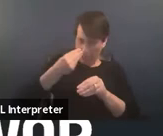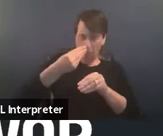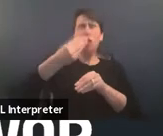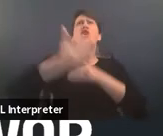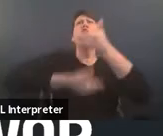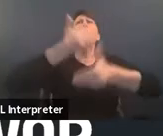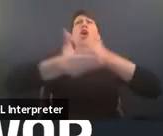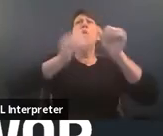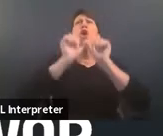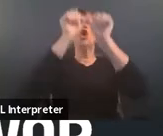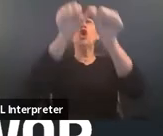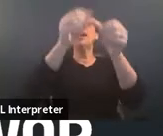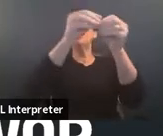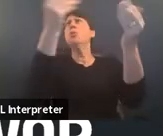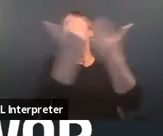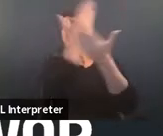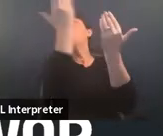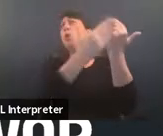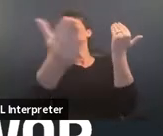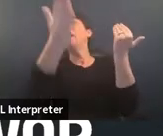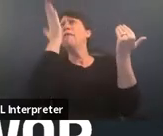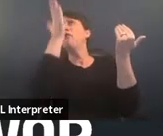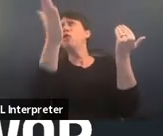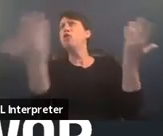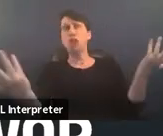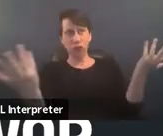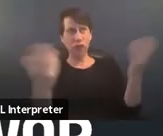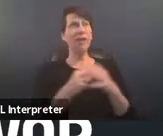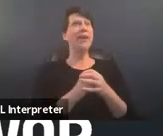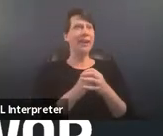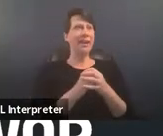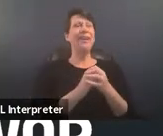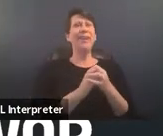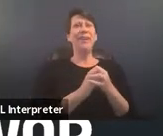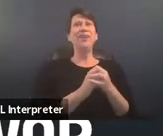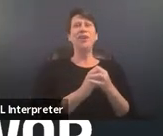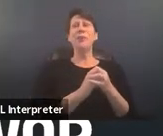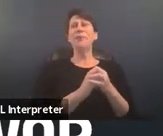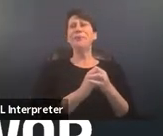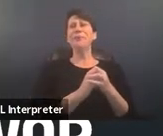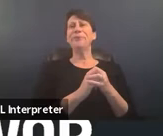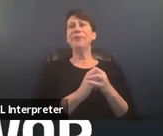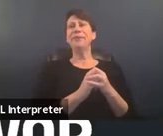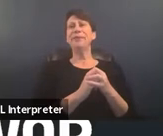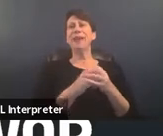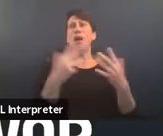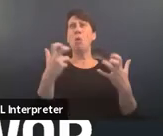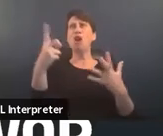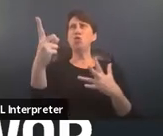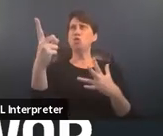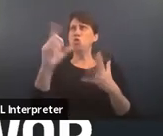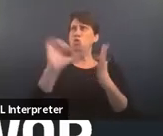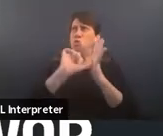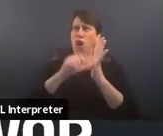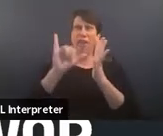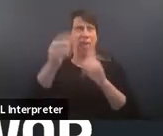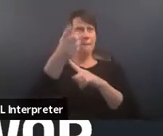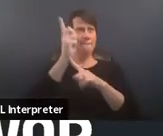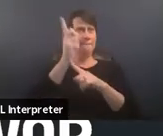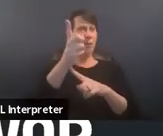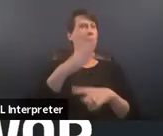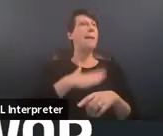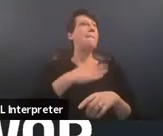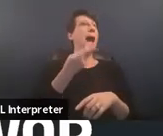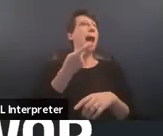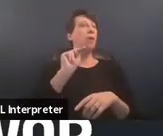um a new future what a what better day to kind of mark um mark that moment my pronouns are she